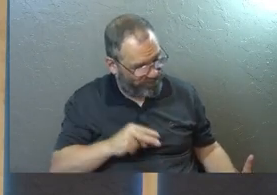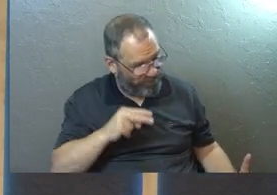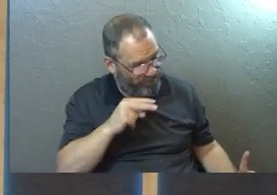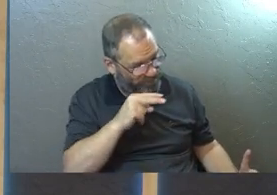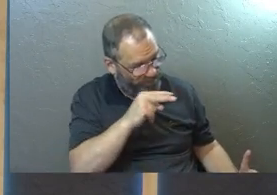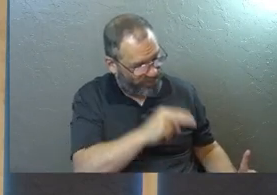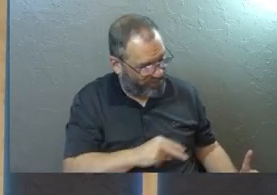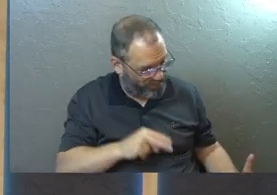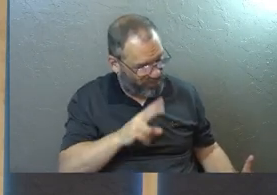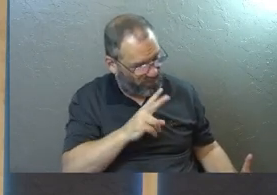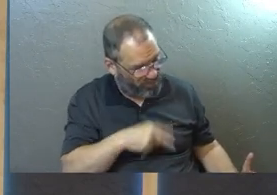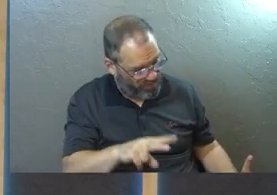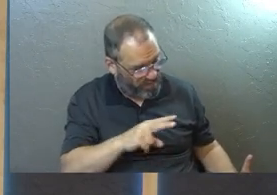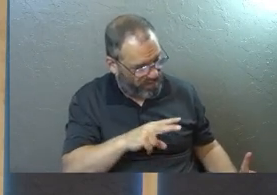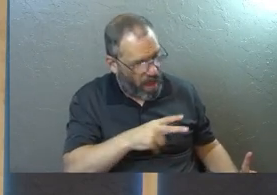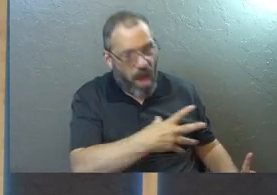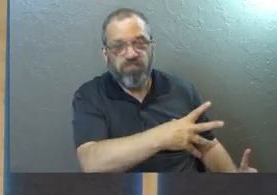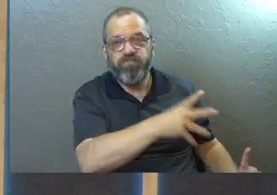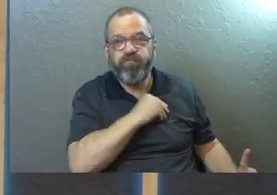He's receiving her worship.